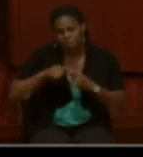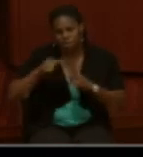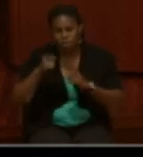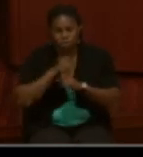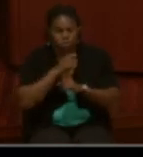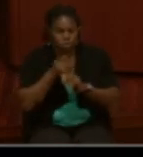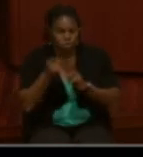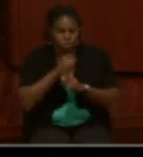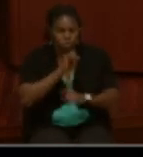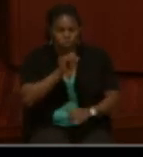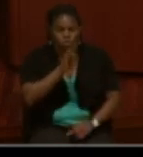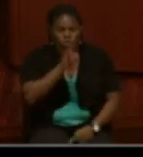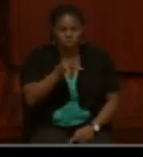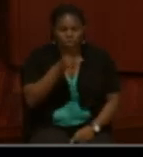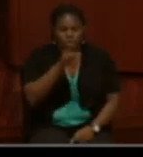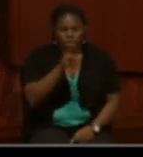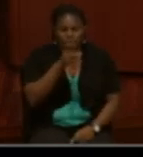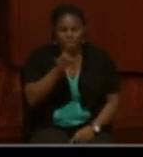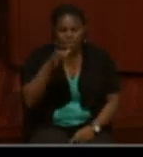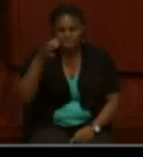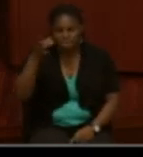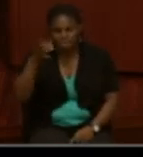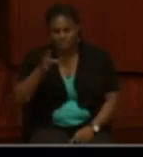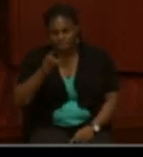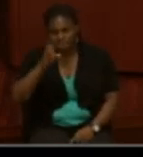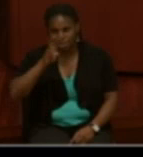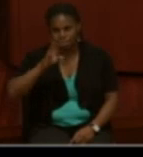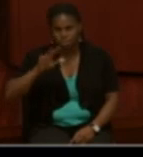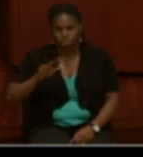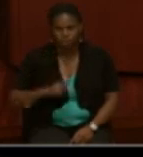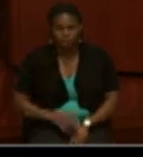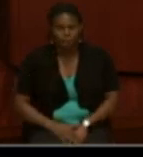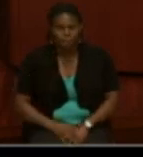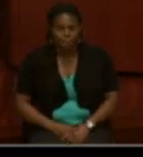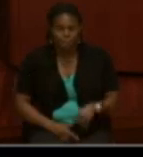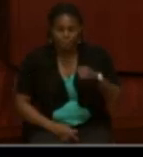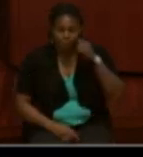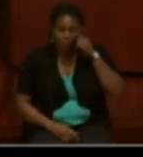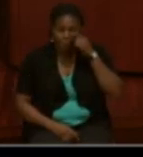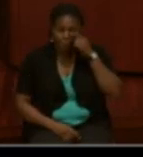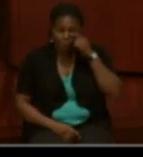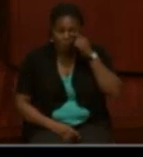July 18, 1863. And this is from their unit records.